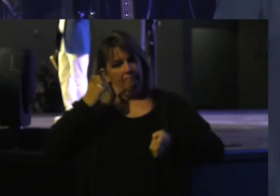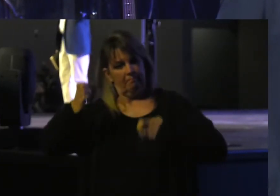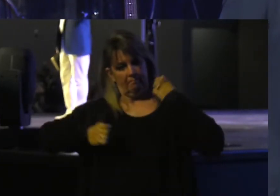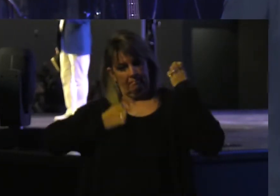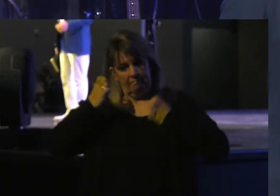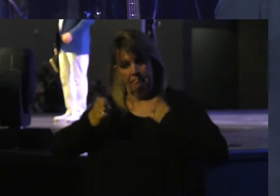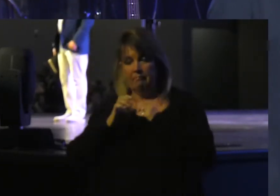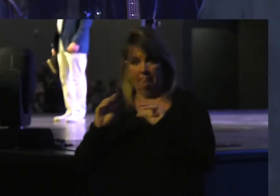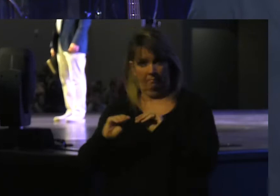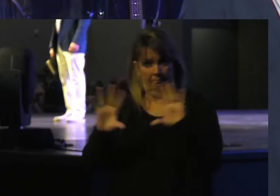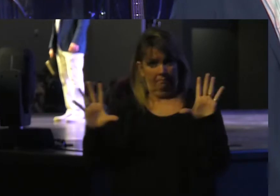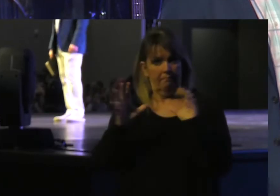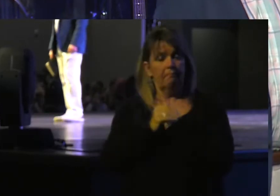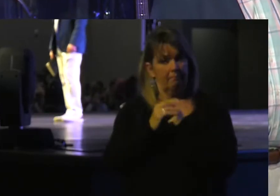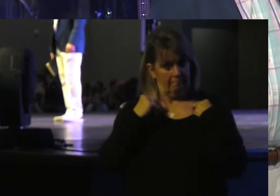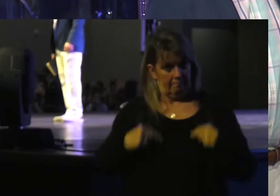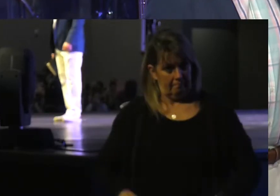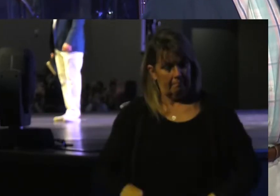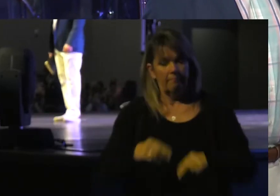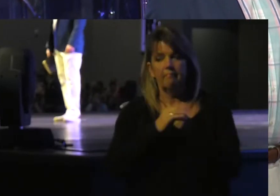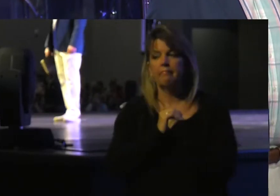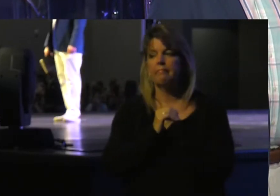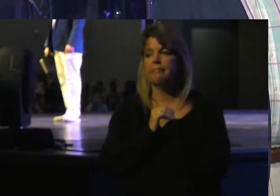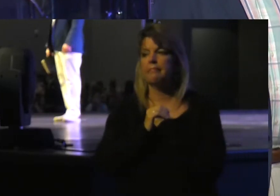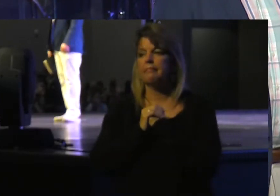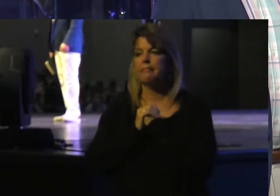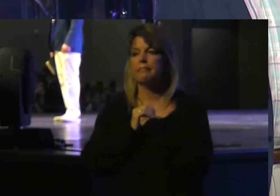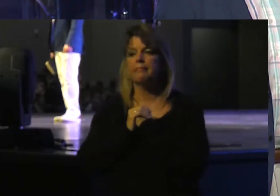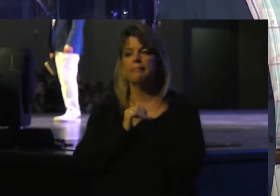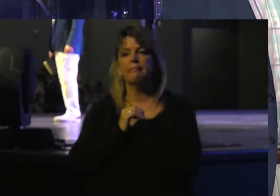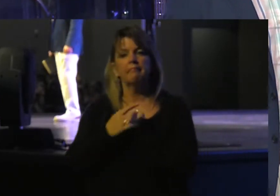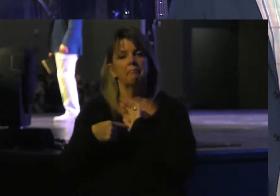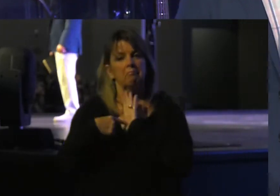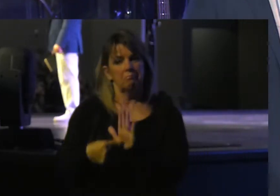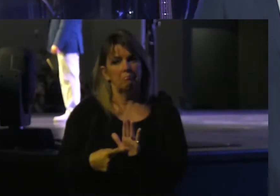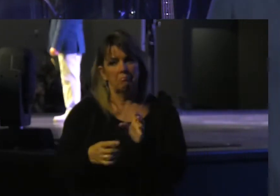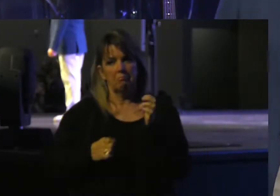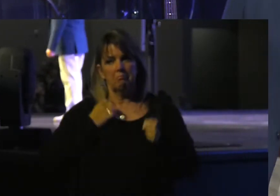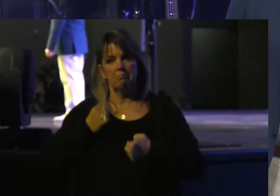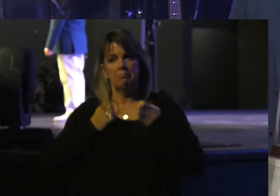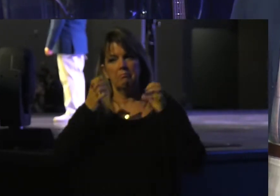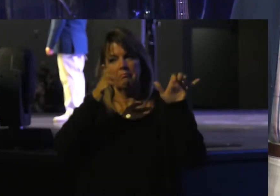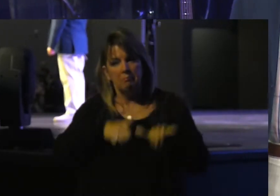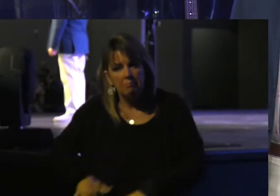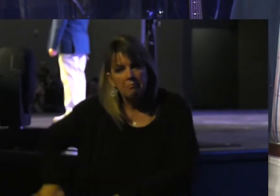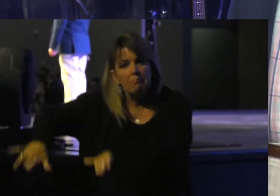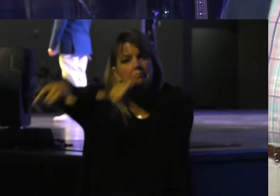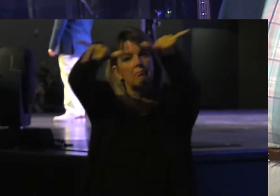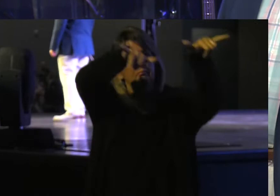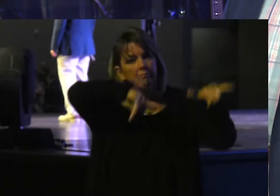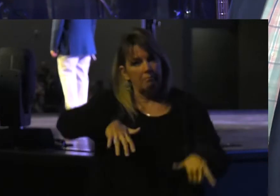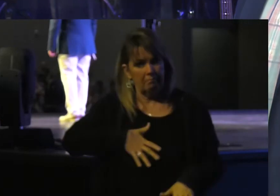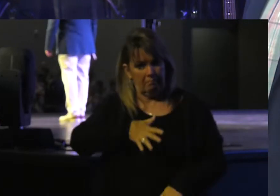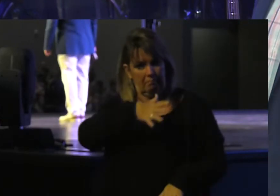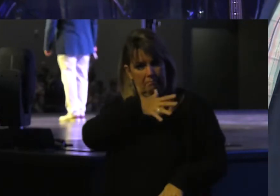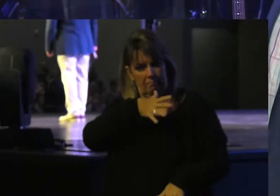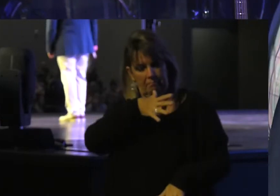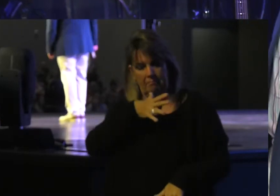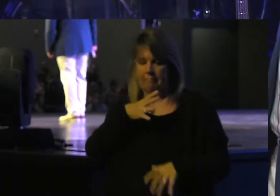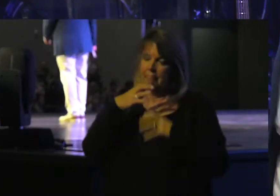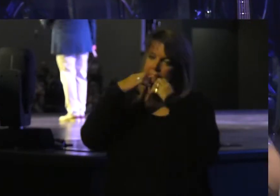Of course, obviously, they're human. And they express their emotions like anyone else. My mother's a very